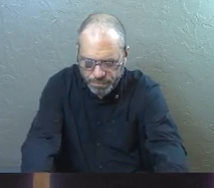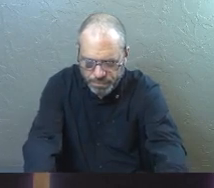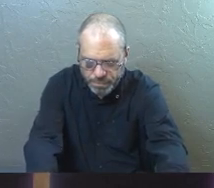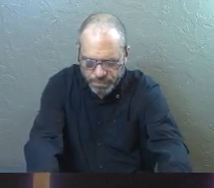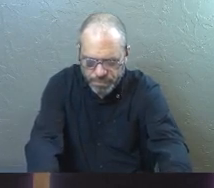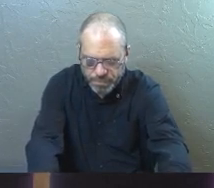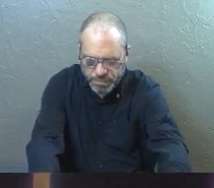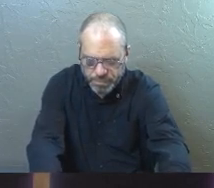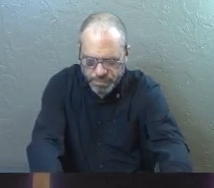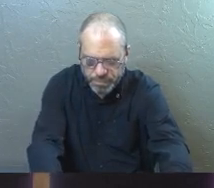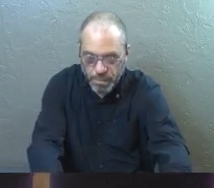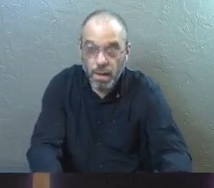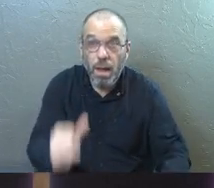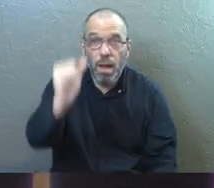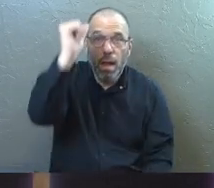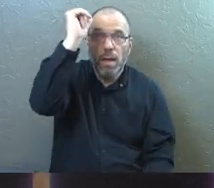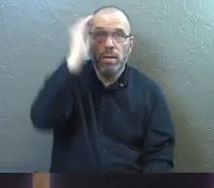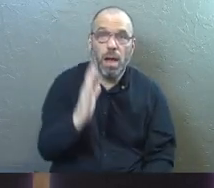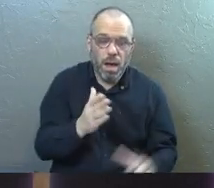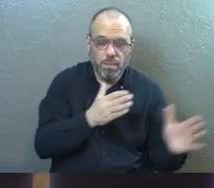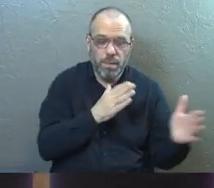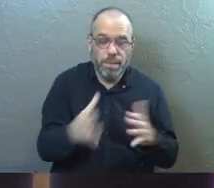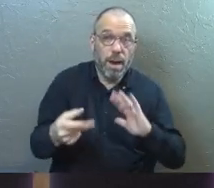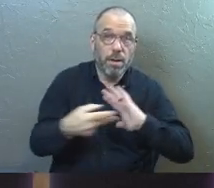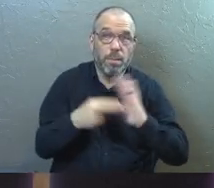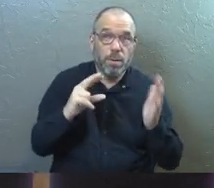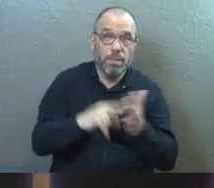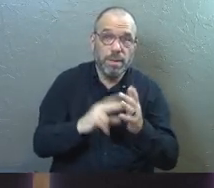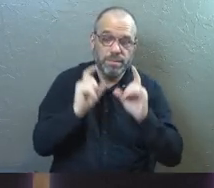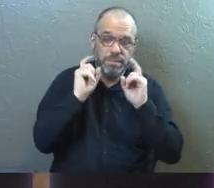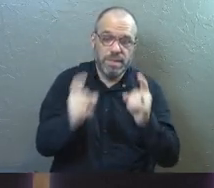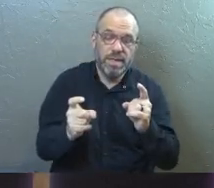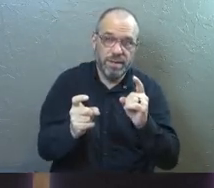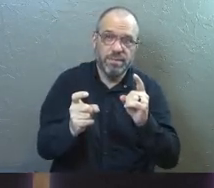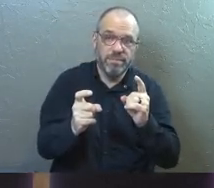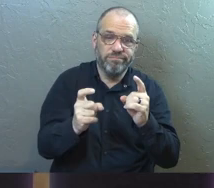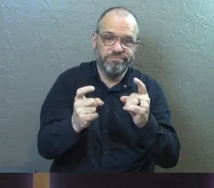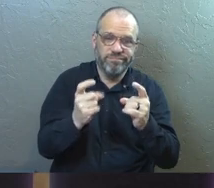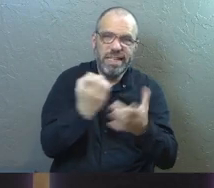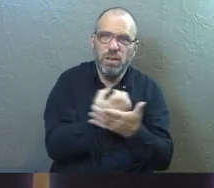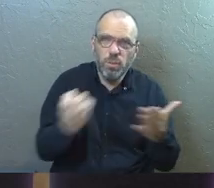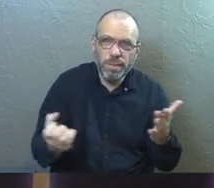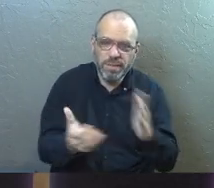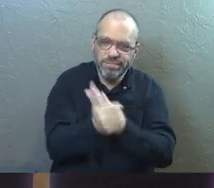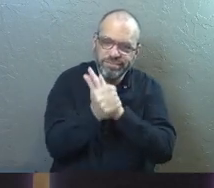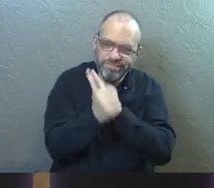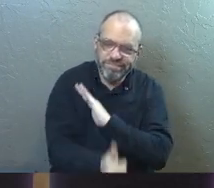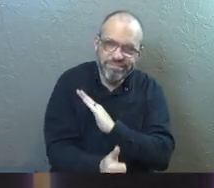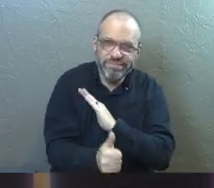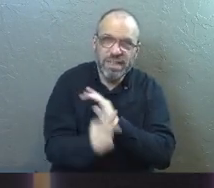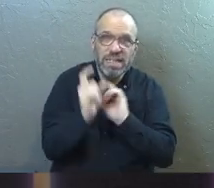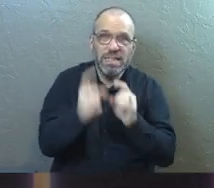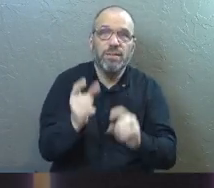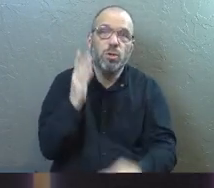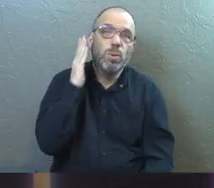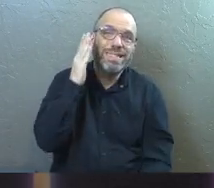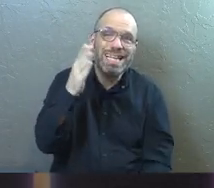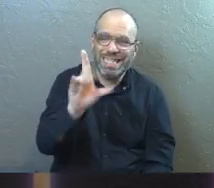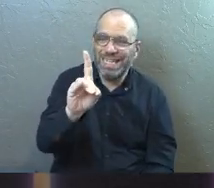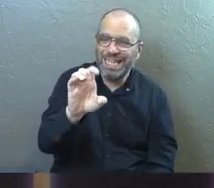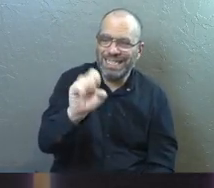God prepared a purpose for you and he gifted you for it and he called you to it he's given you a destiny